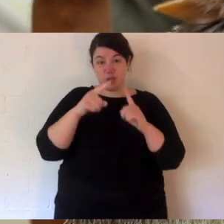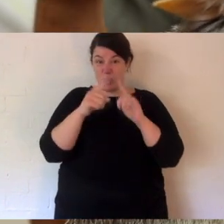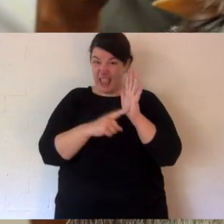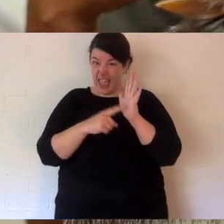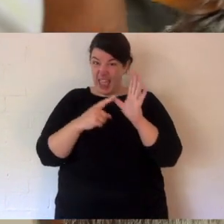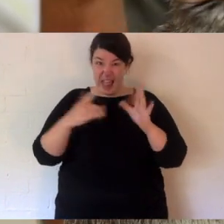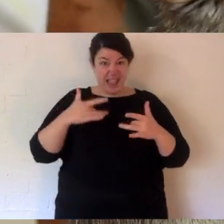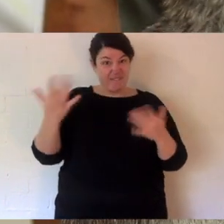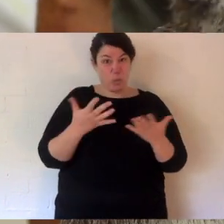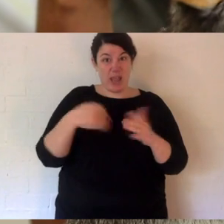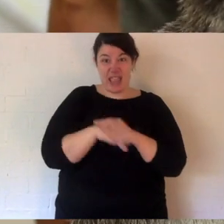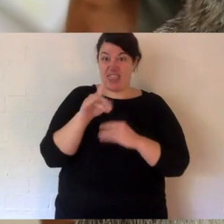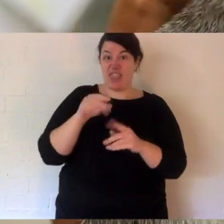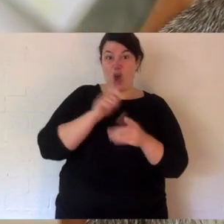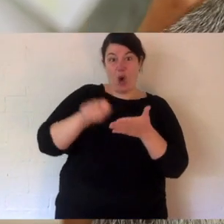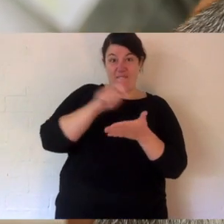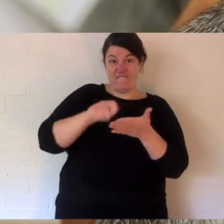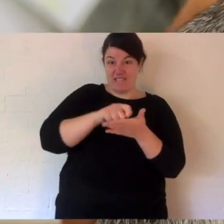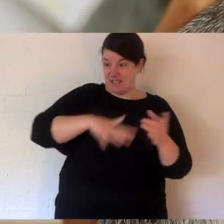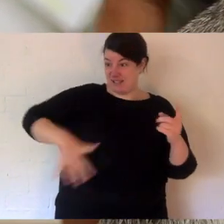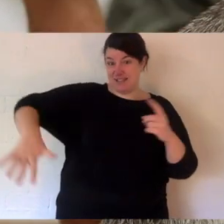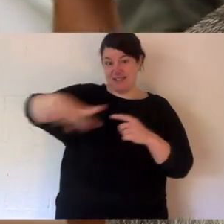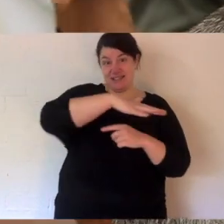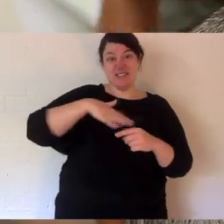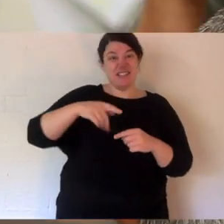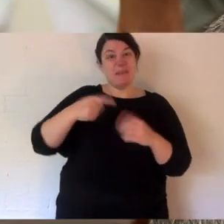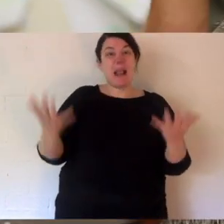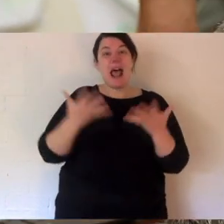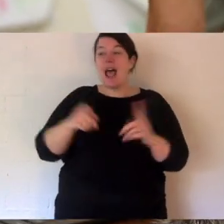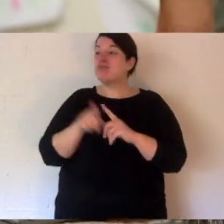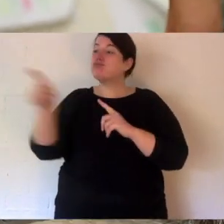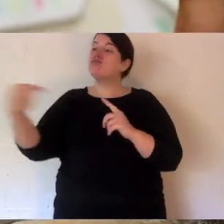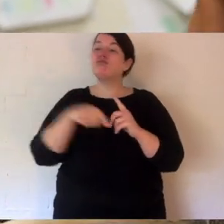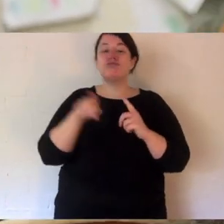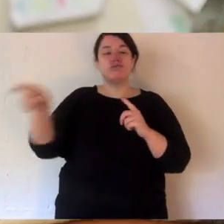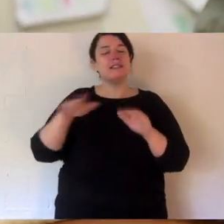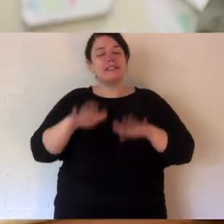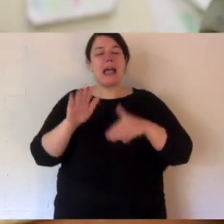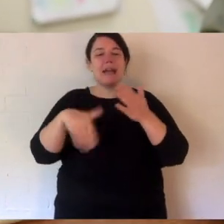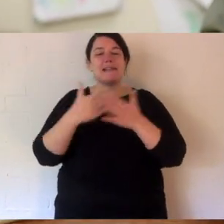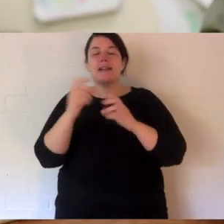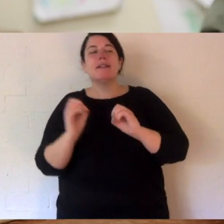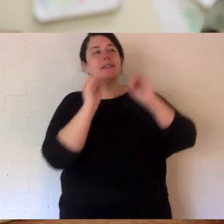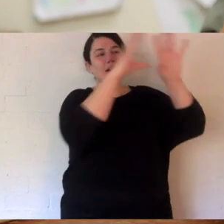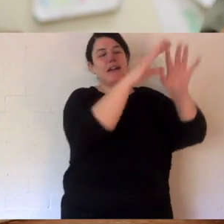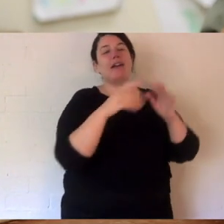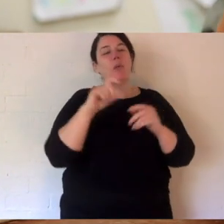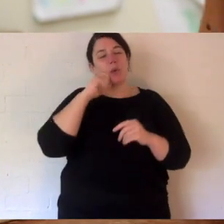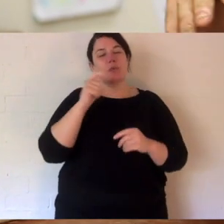bedog. Now, she lives in my office through the day and she goes out to play. But this is her little home until she goes back up to where her friends are.